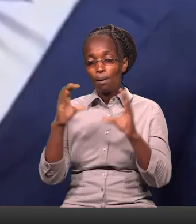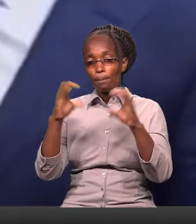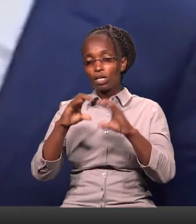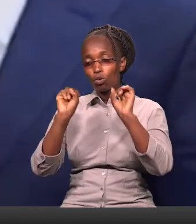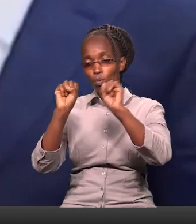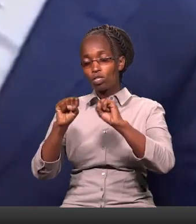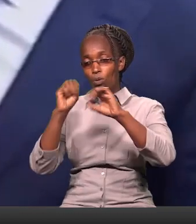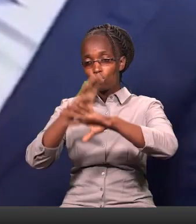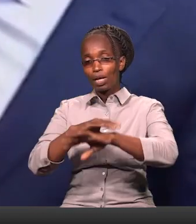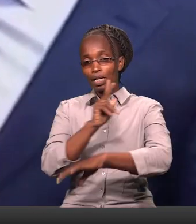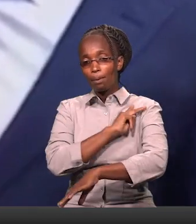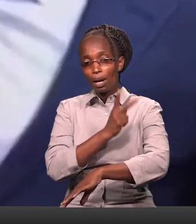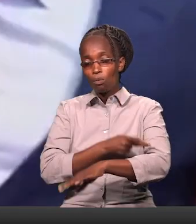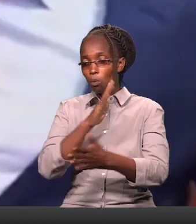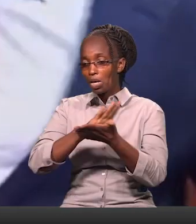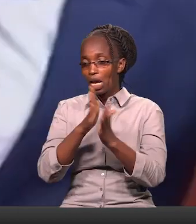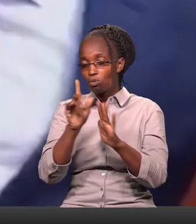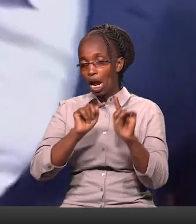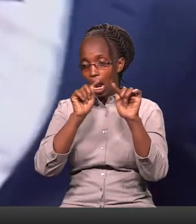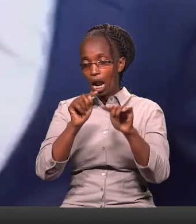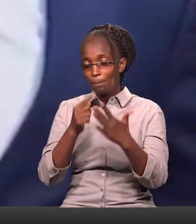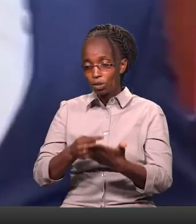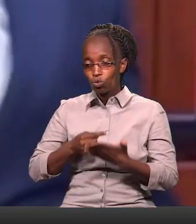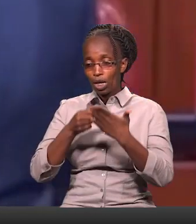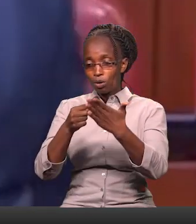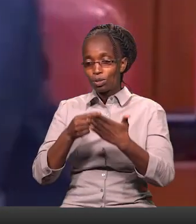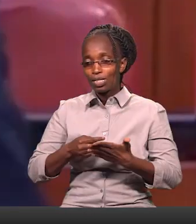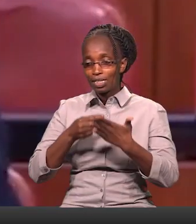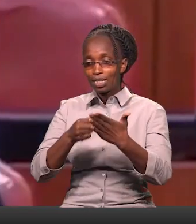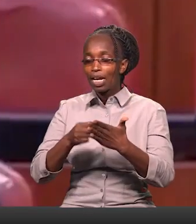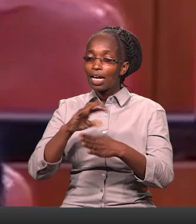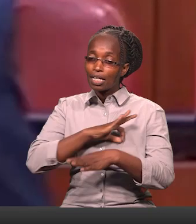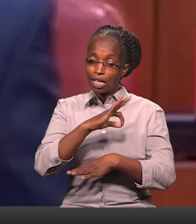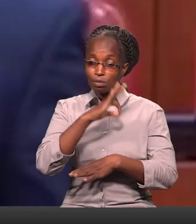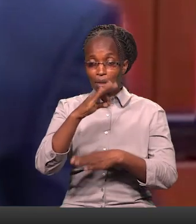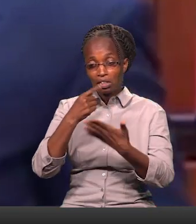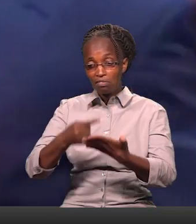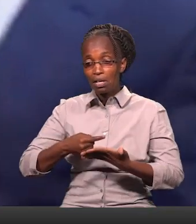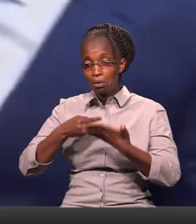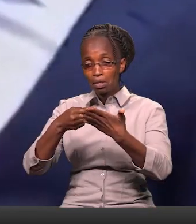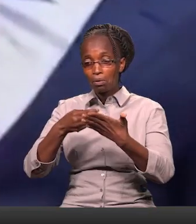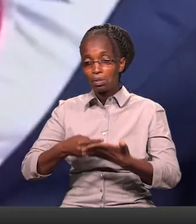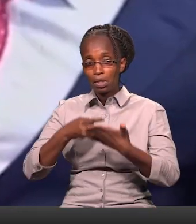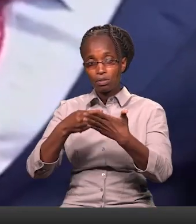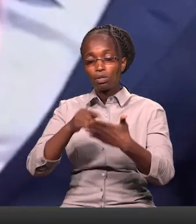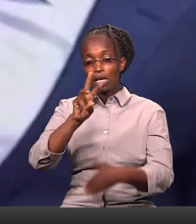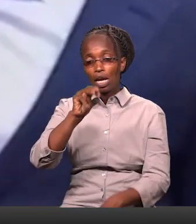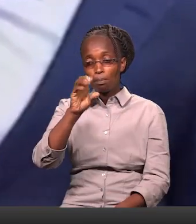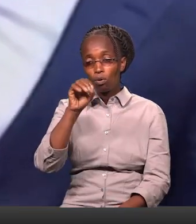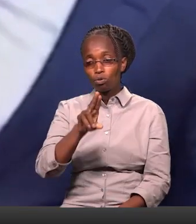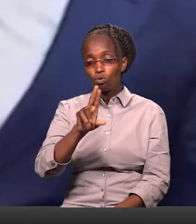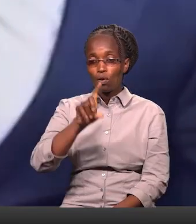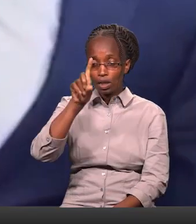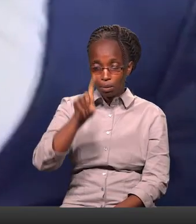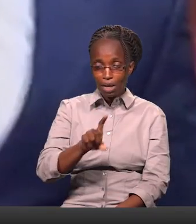Speaker, can grab power without coming up to negotiate And in the spirit of negotiation, Mr. Speaker, and the MOUs,